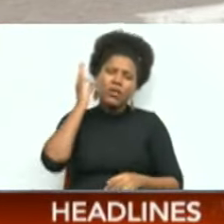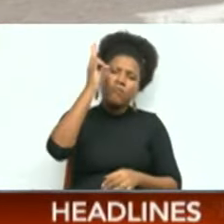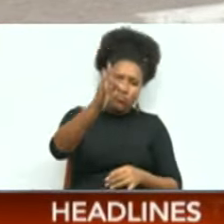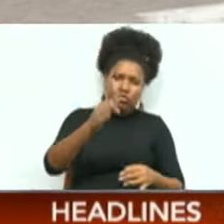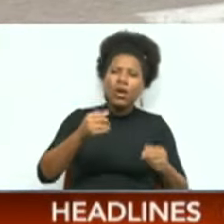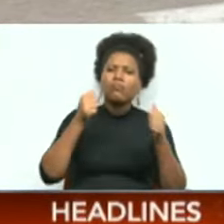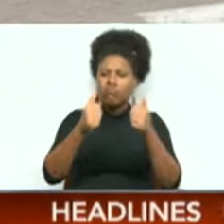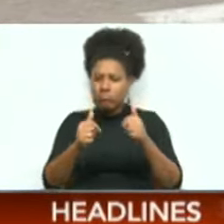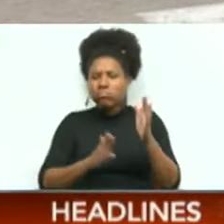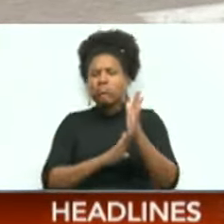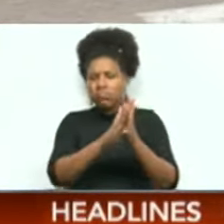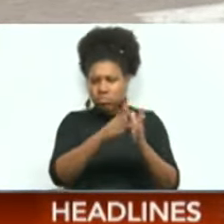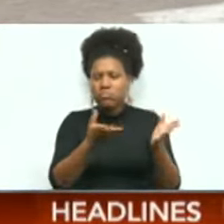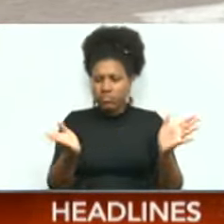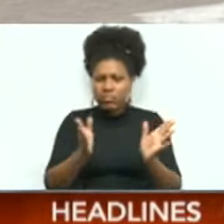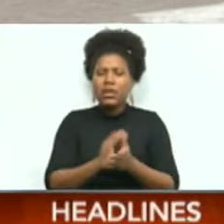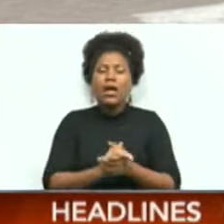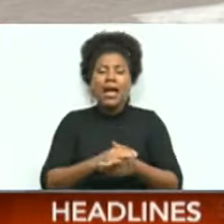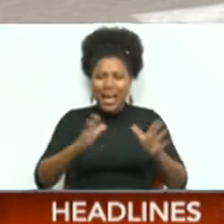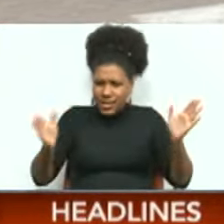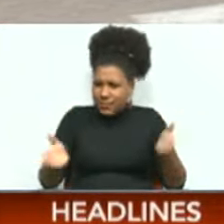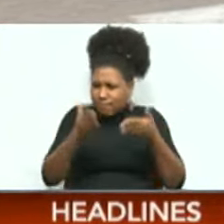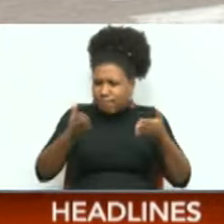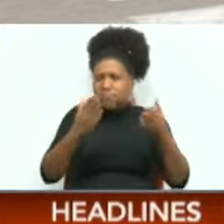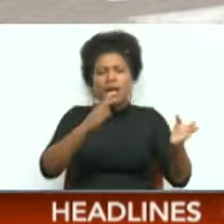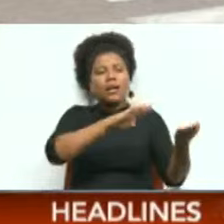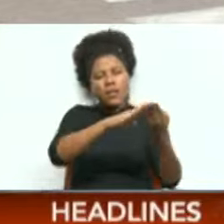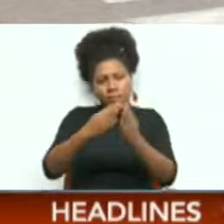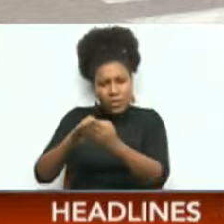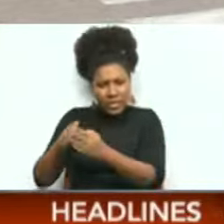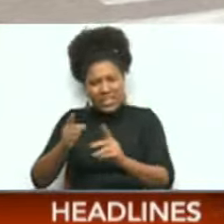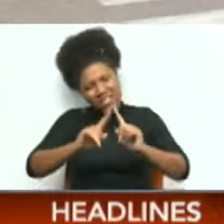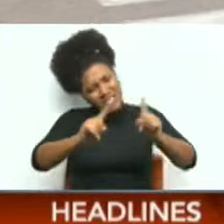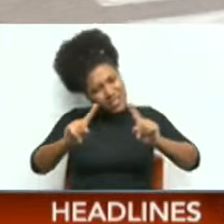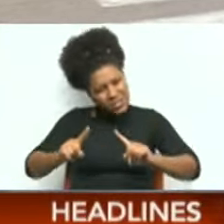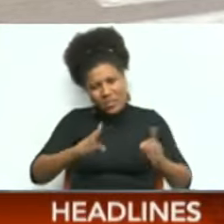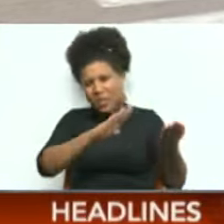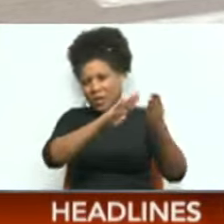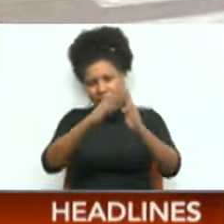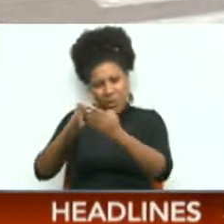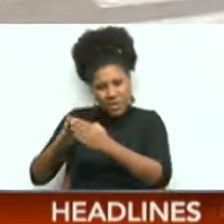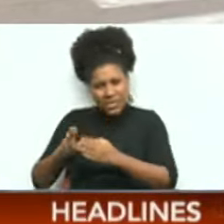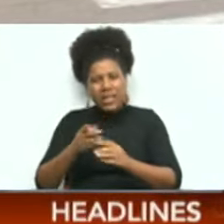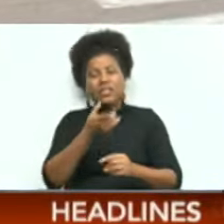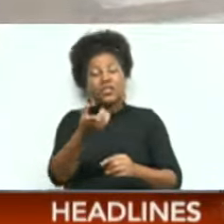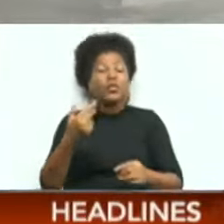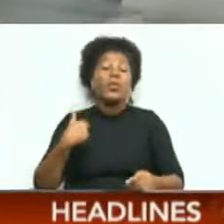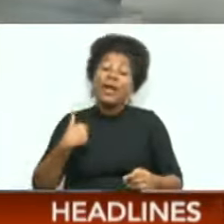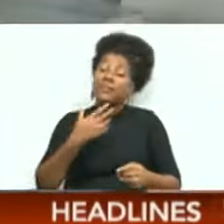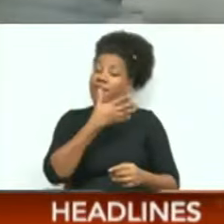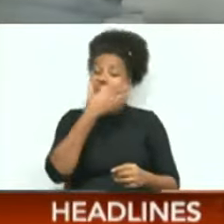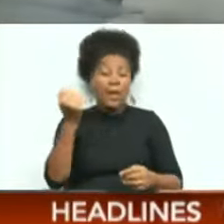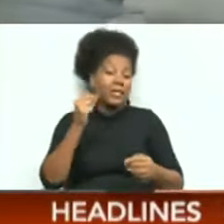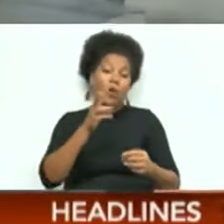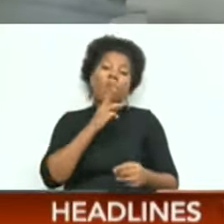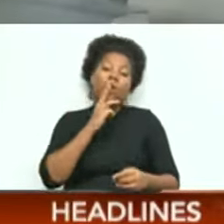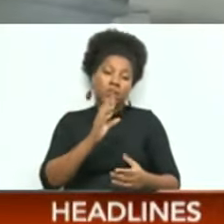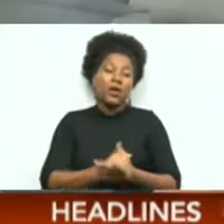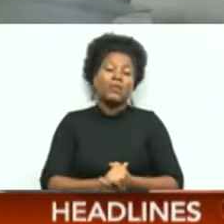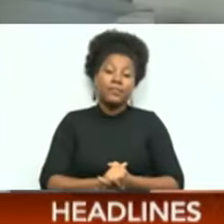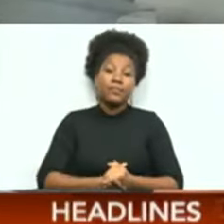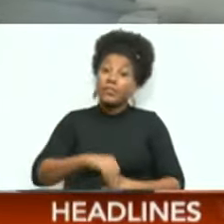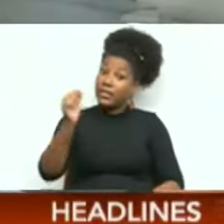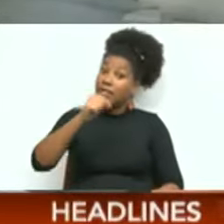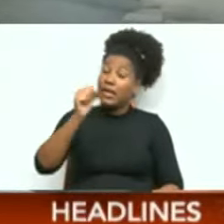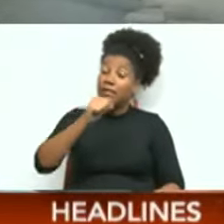And to enhance the communities, different communities, and so they have a better water supply. Why? Why?